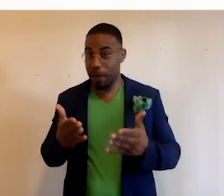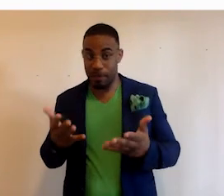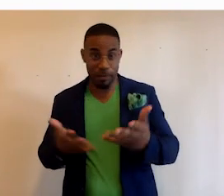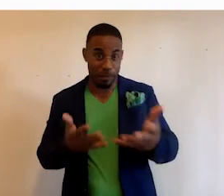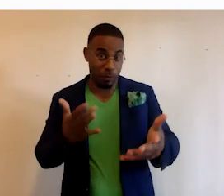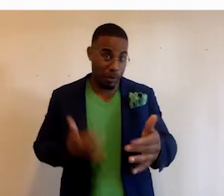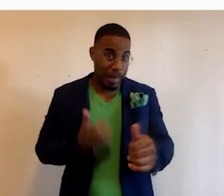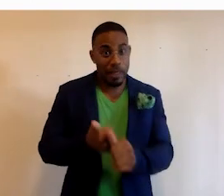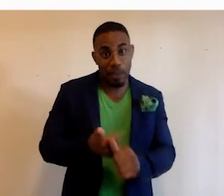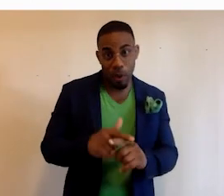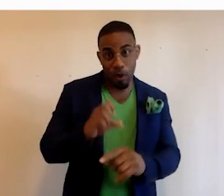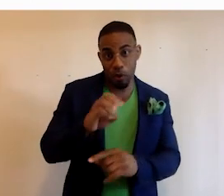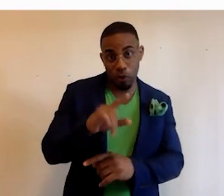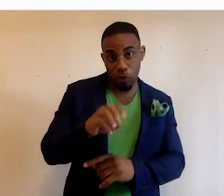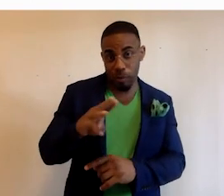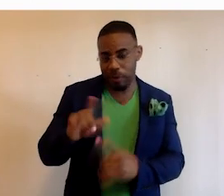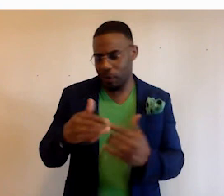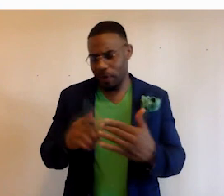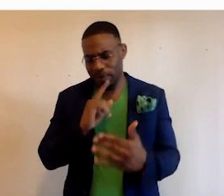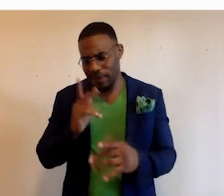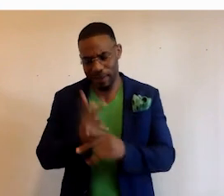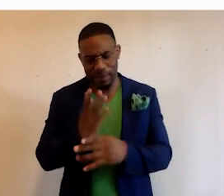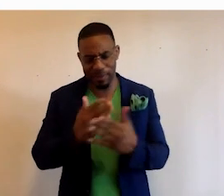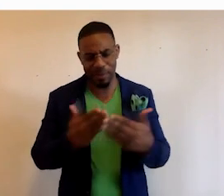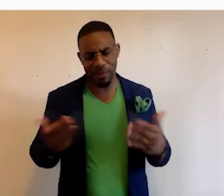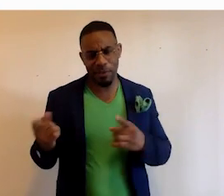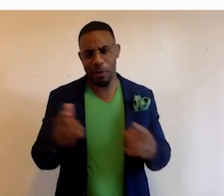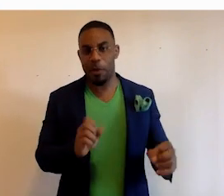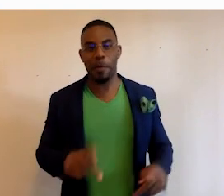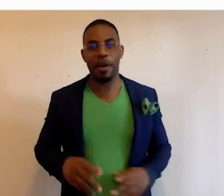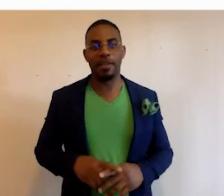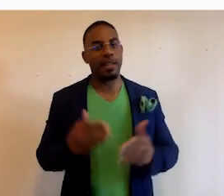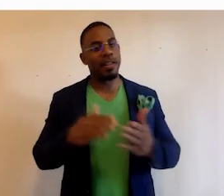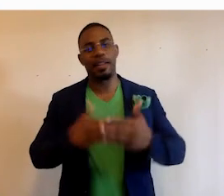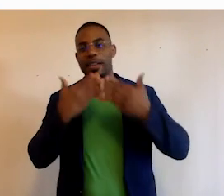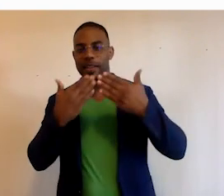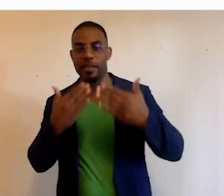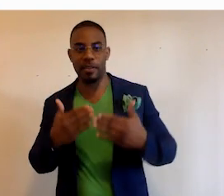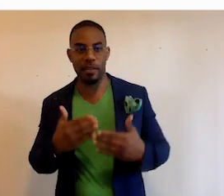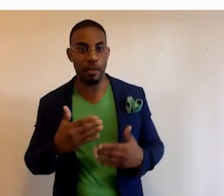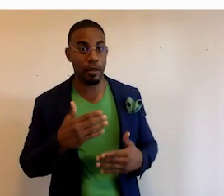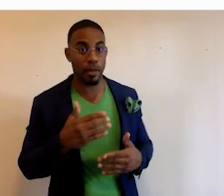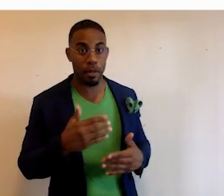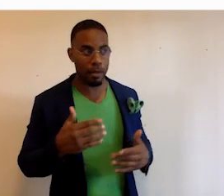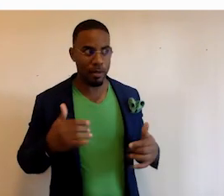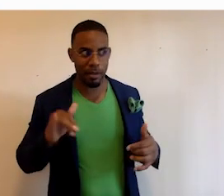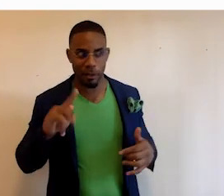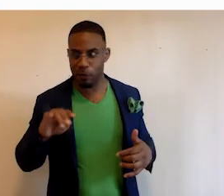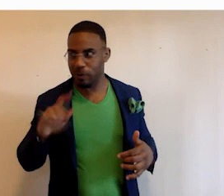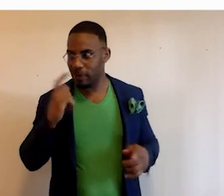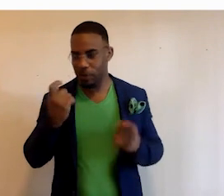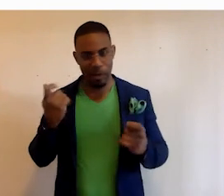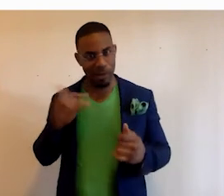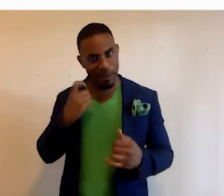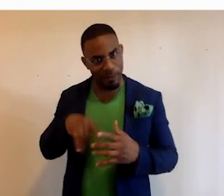we'll catch up on social media or whatever the case is and keep some of the stuff going. But again, thank you. knew it was important. We just found